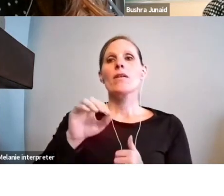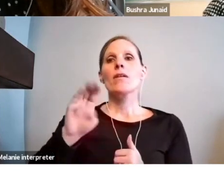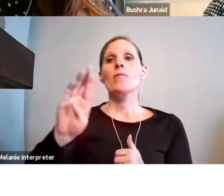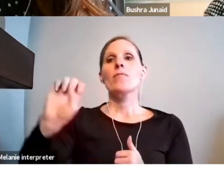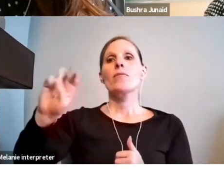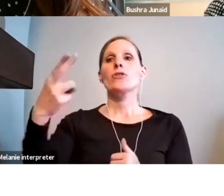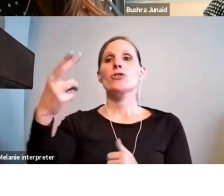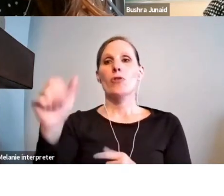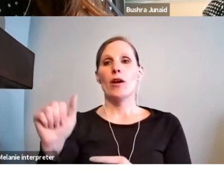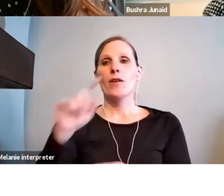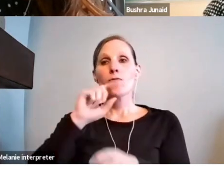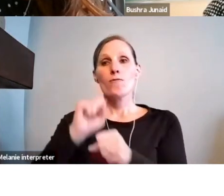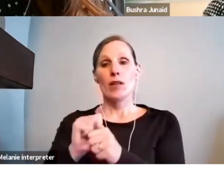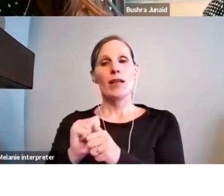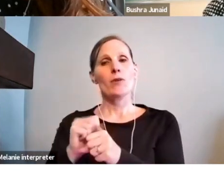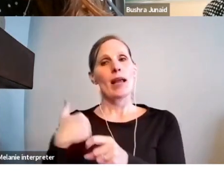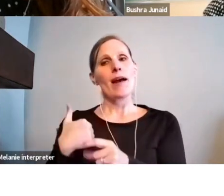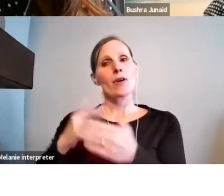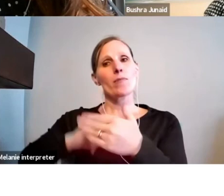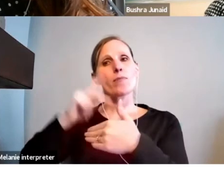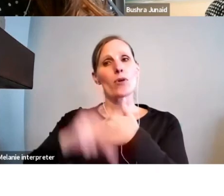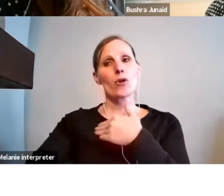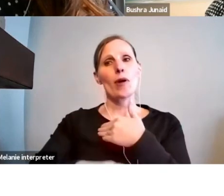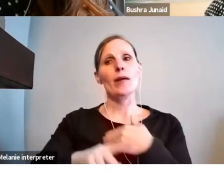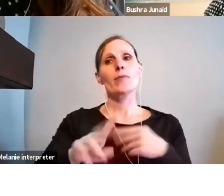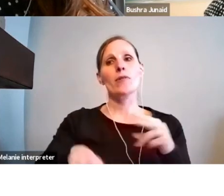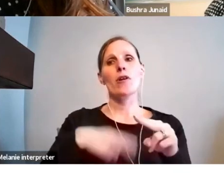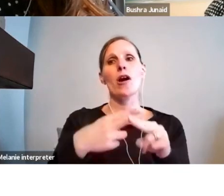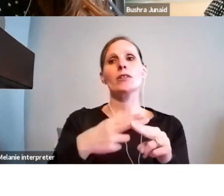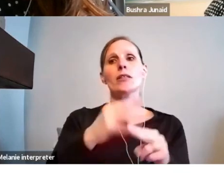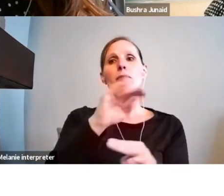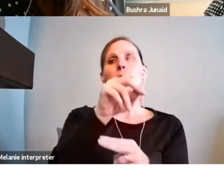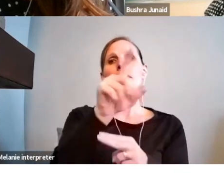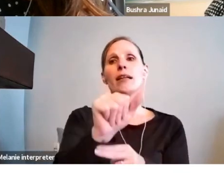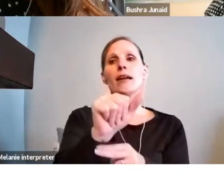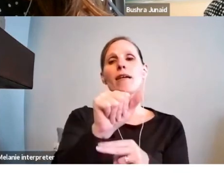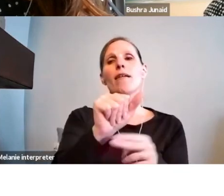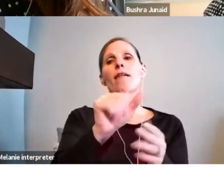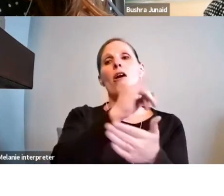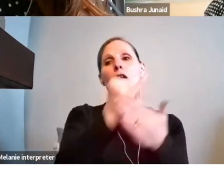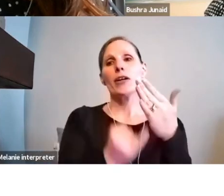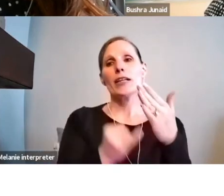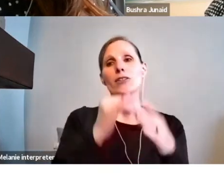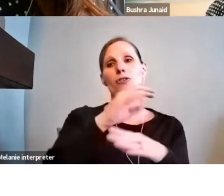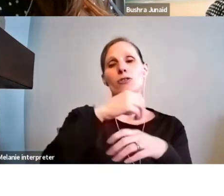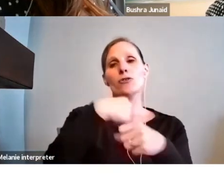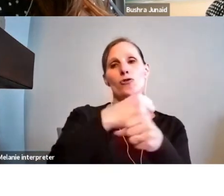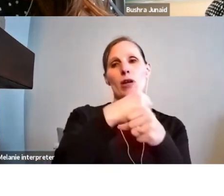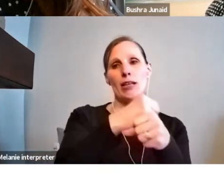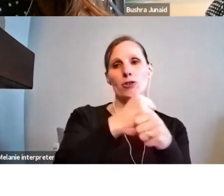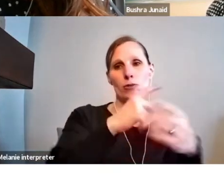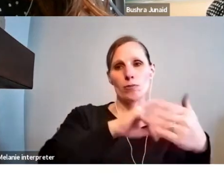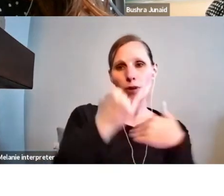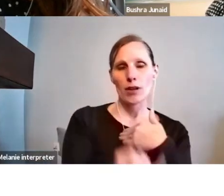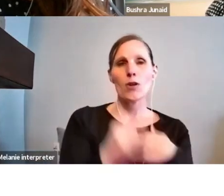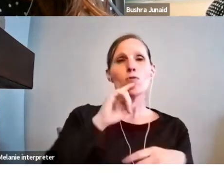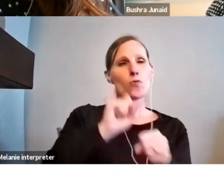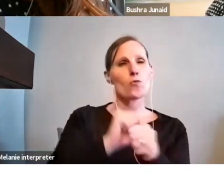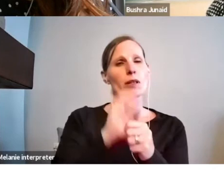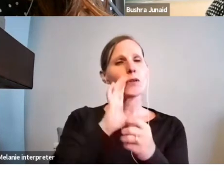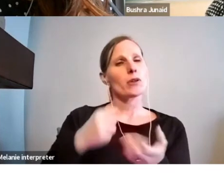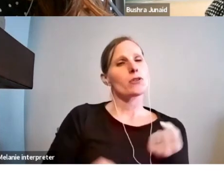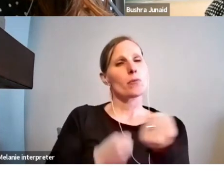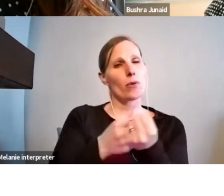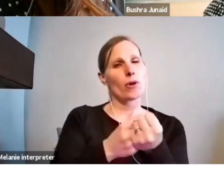Arts Council has a program called Media Artists Creation Projects, which supports production and post production costs for independent media